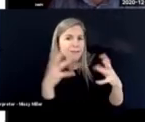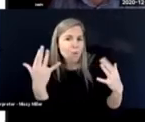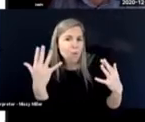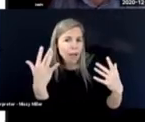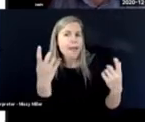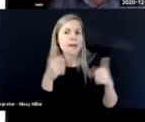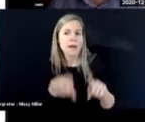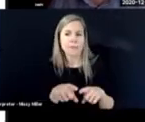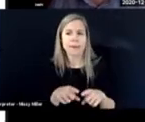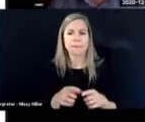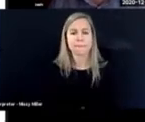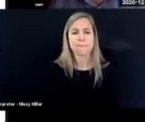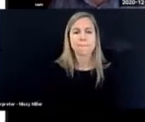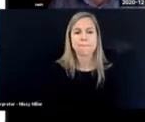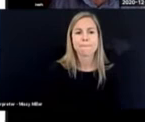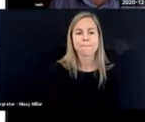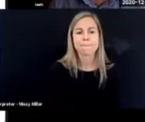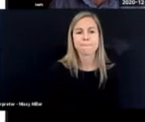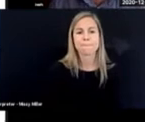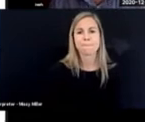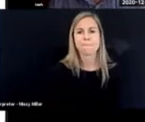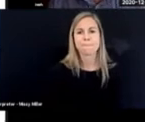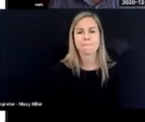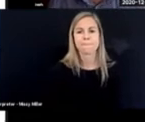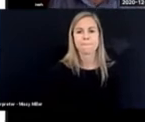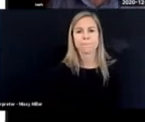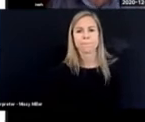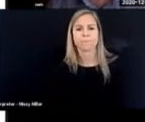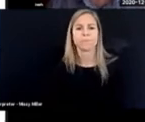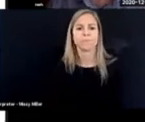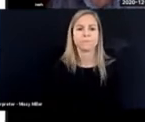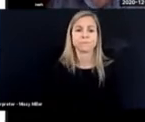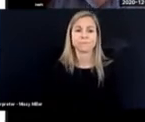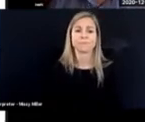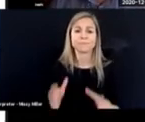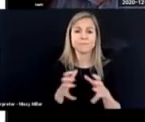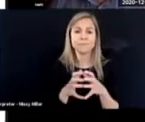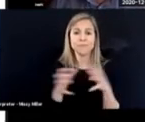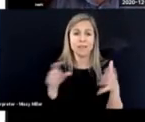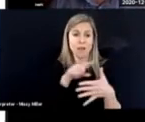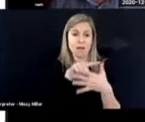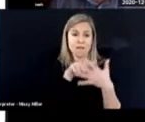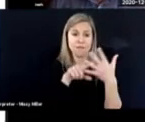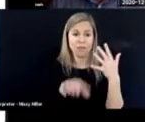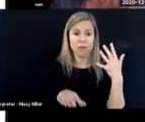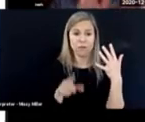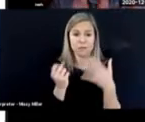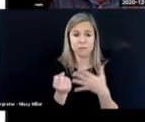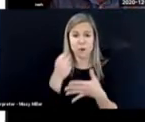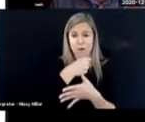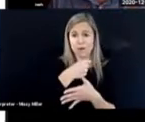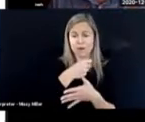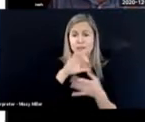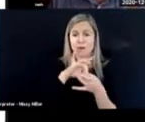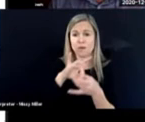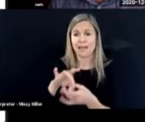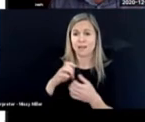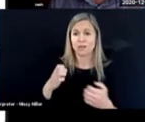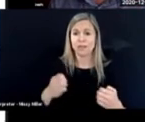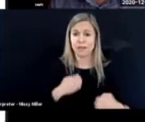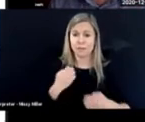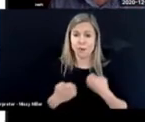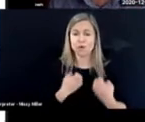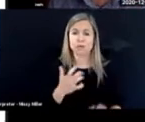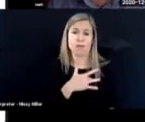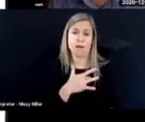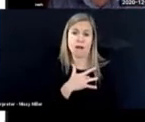and wait for them appropriately. And here, I think, a lot of these priorities relate